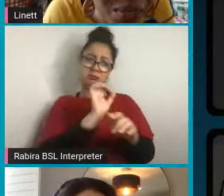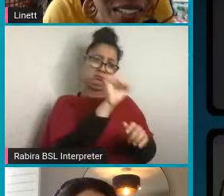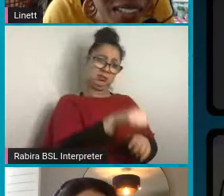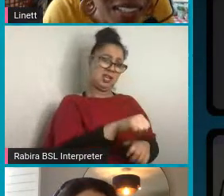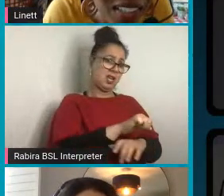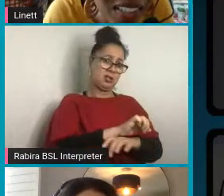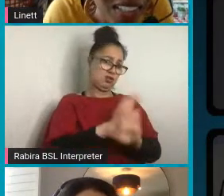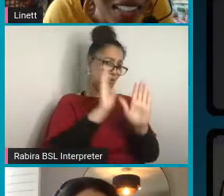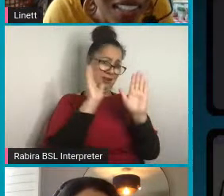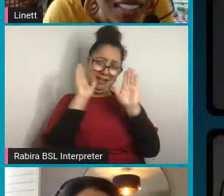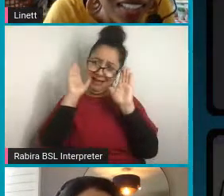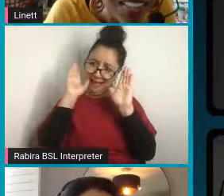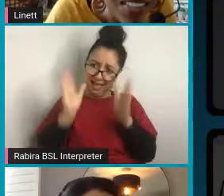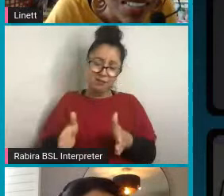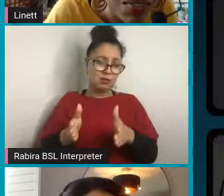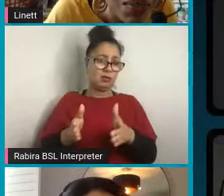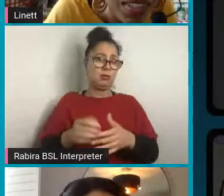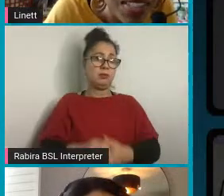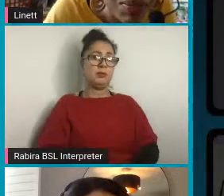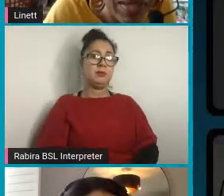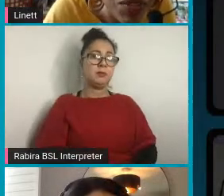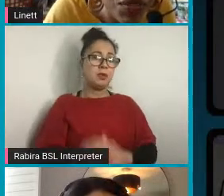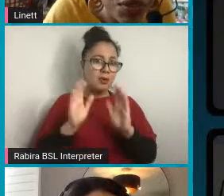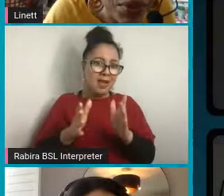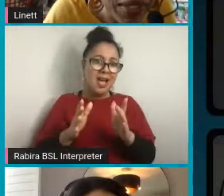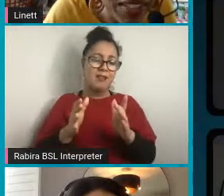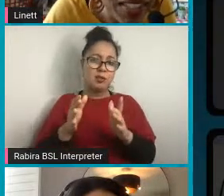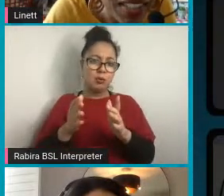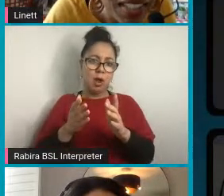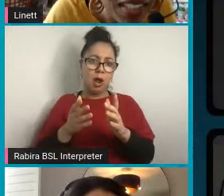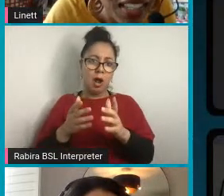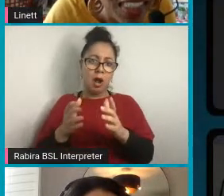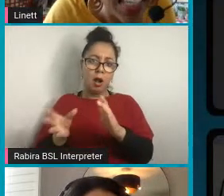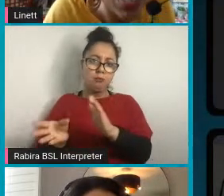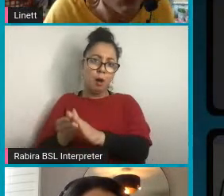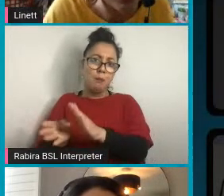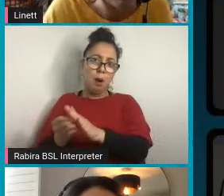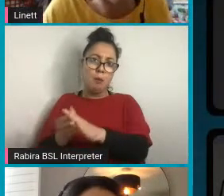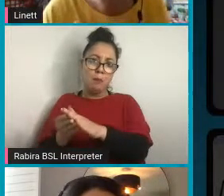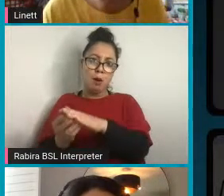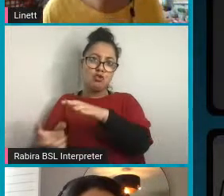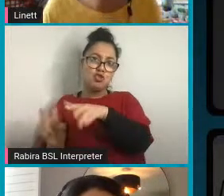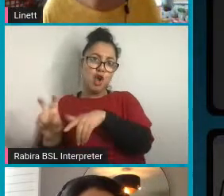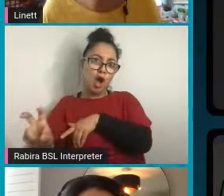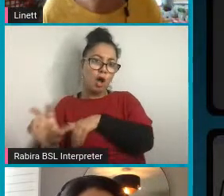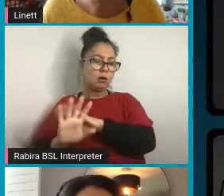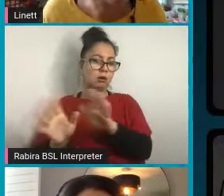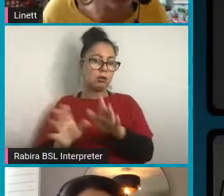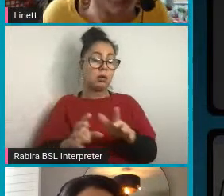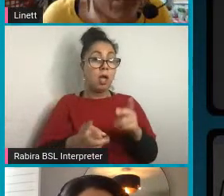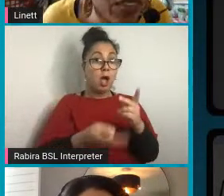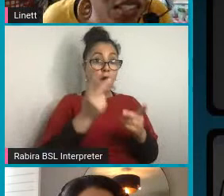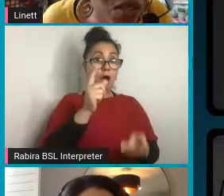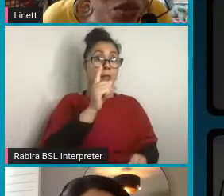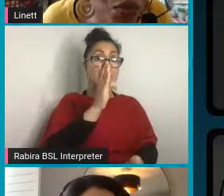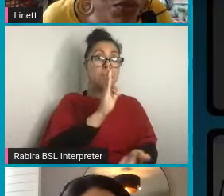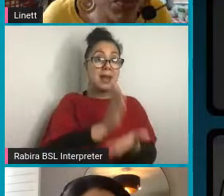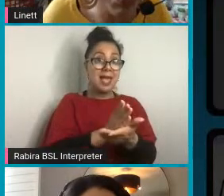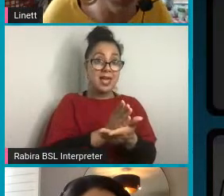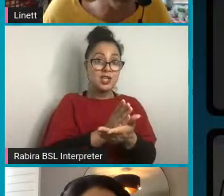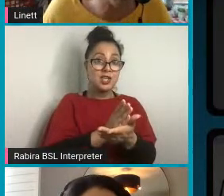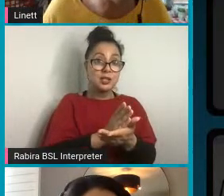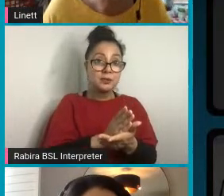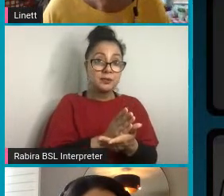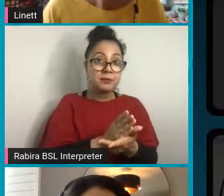one that's come in. It's about throwing less things into the sea. Yeah. In terms